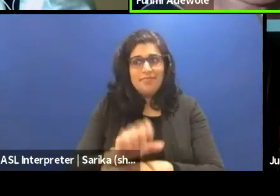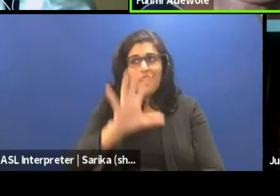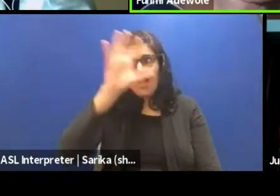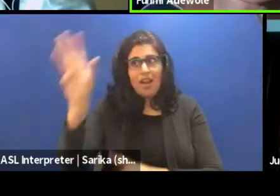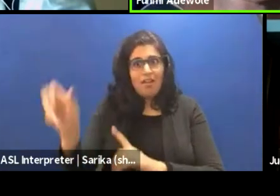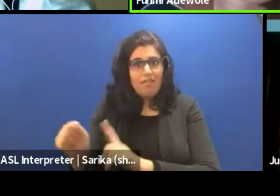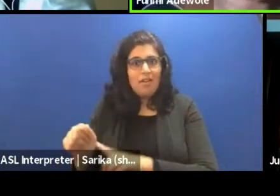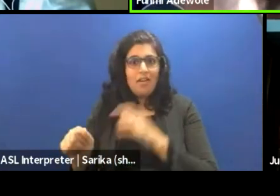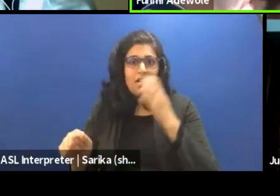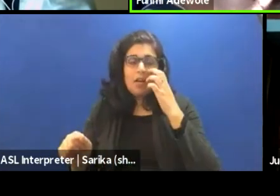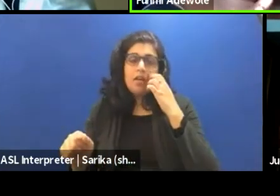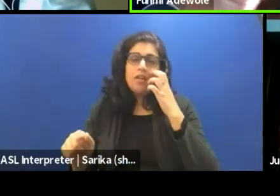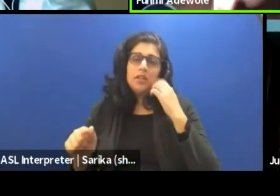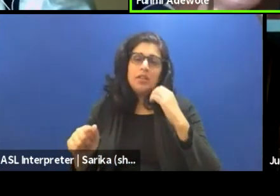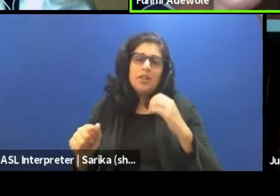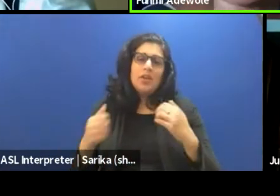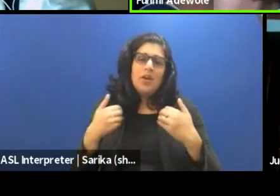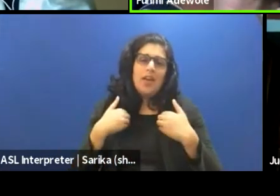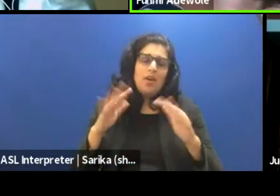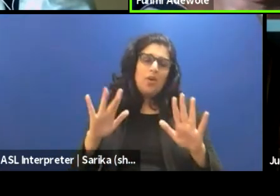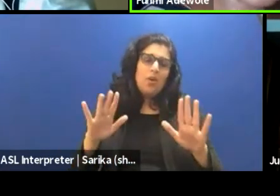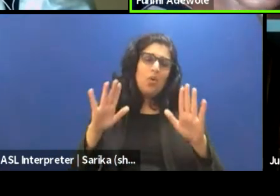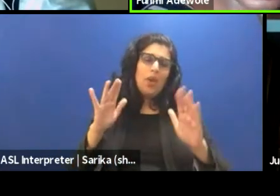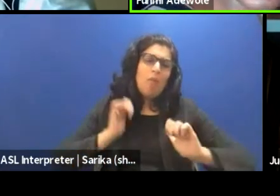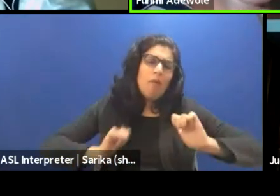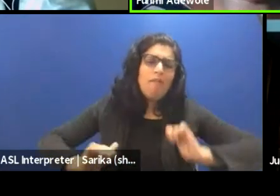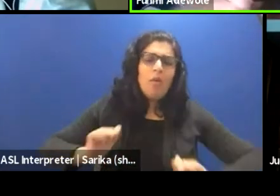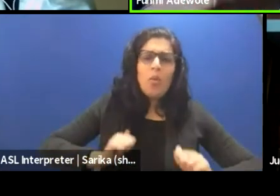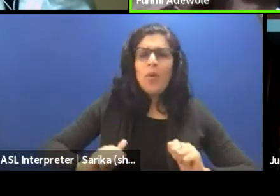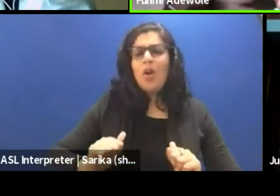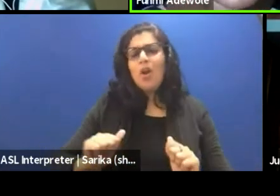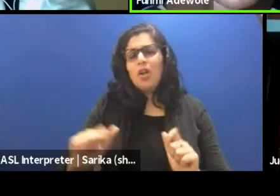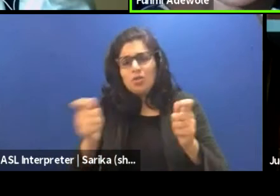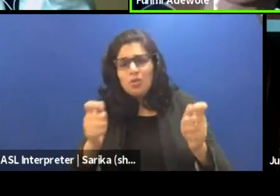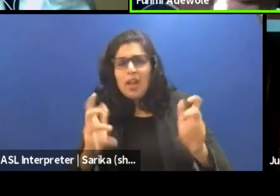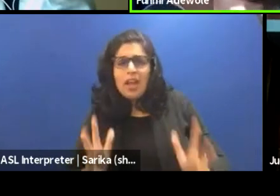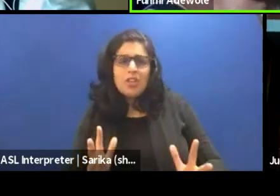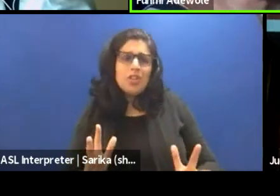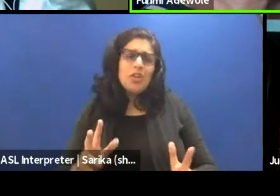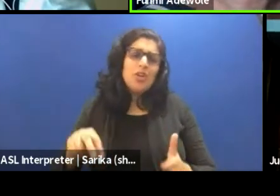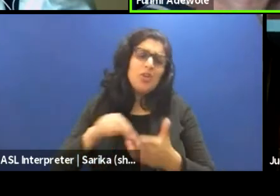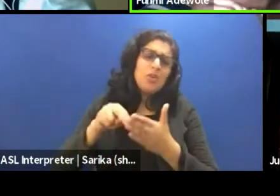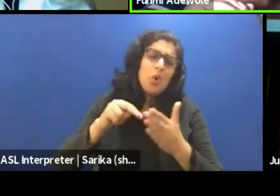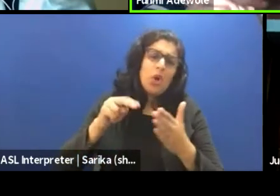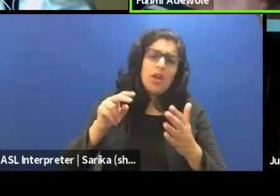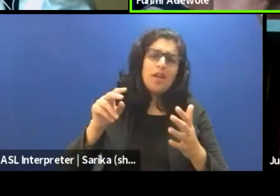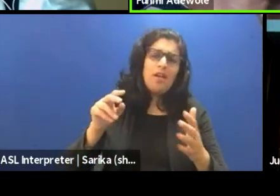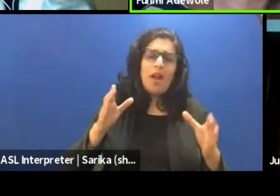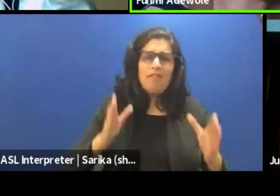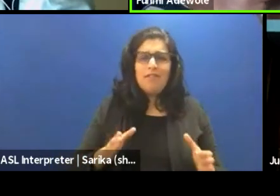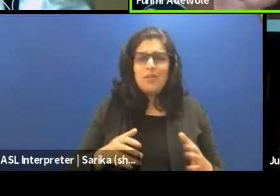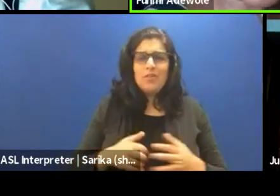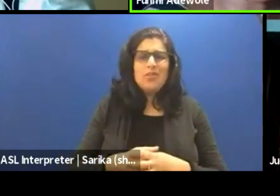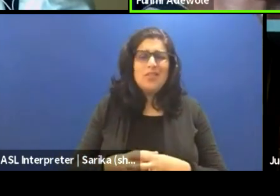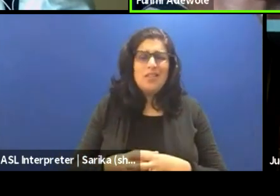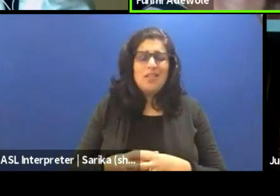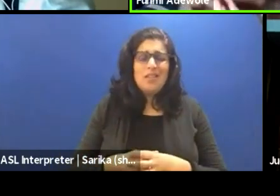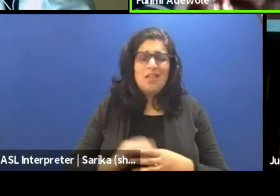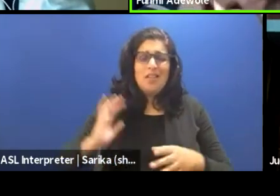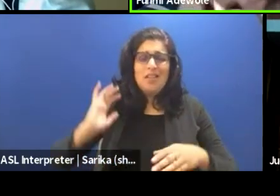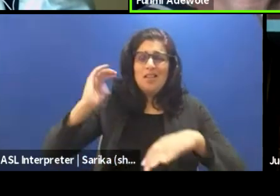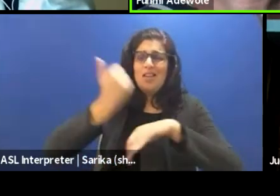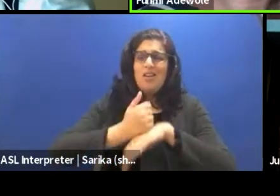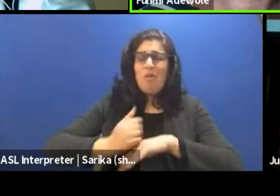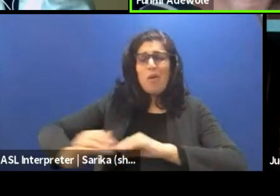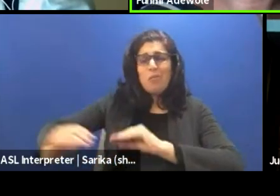great performers and directors and choreographers who have created methodologies